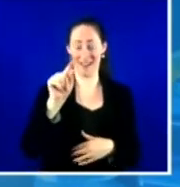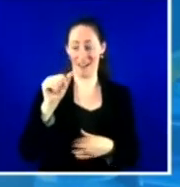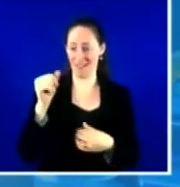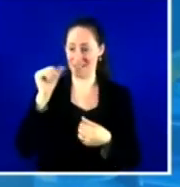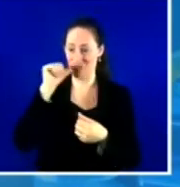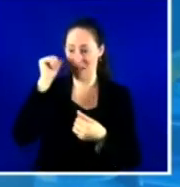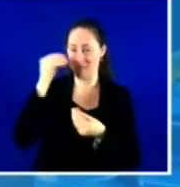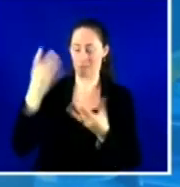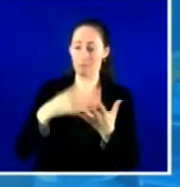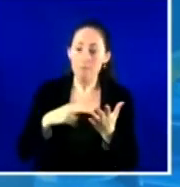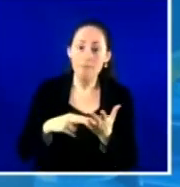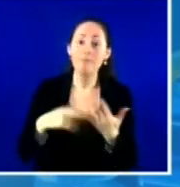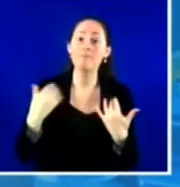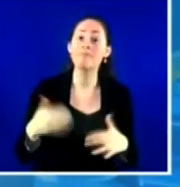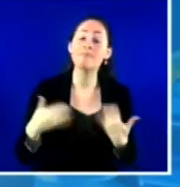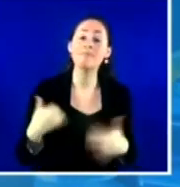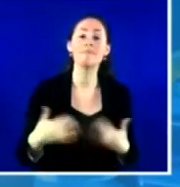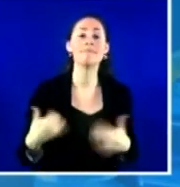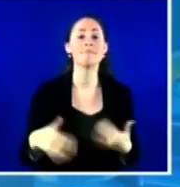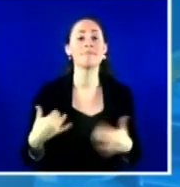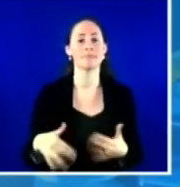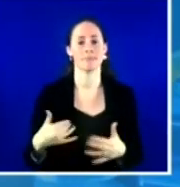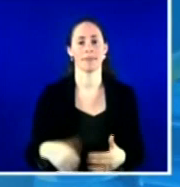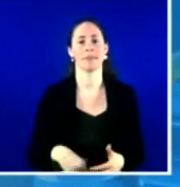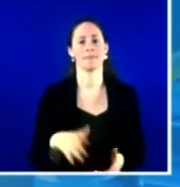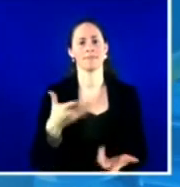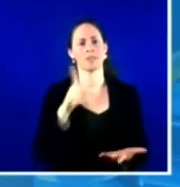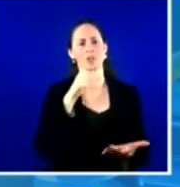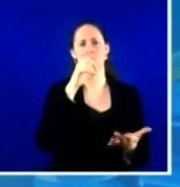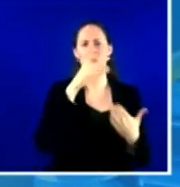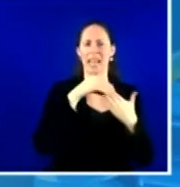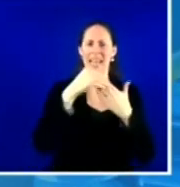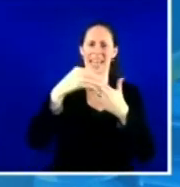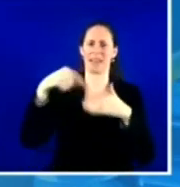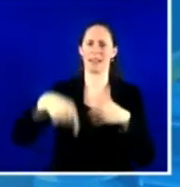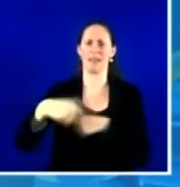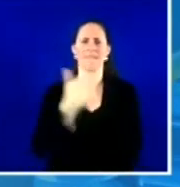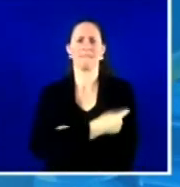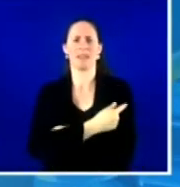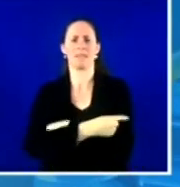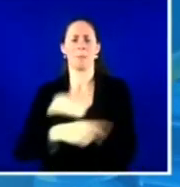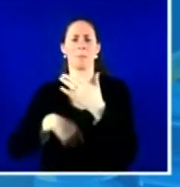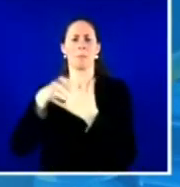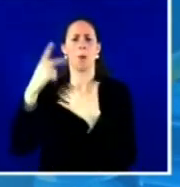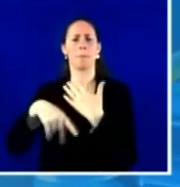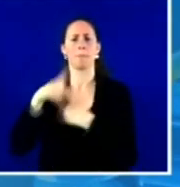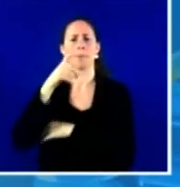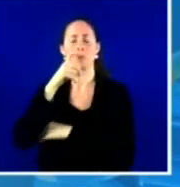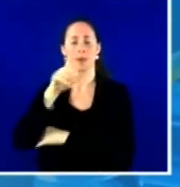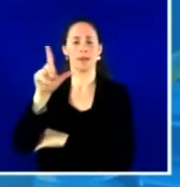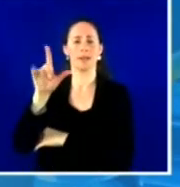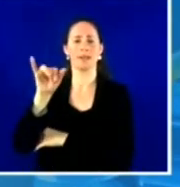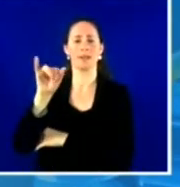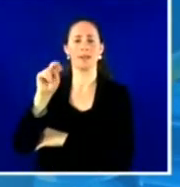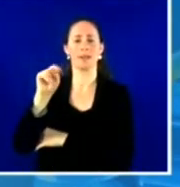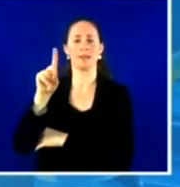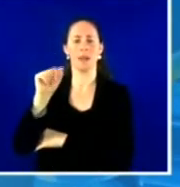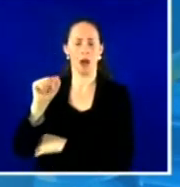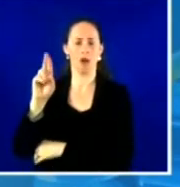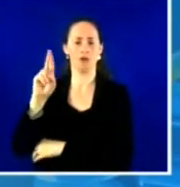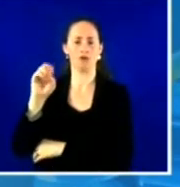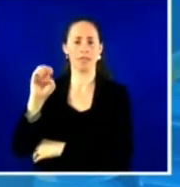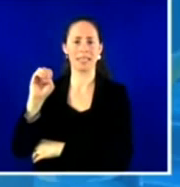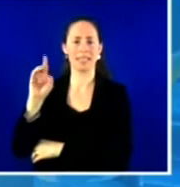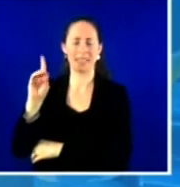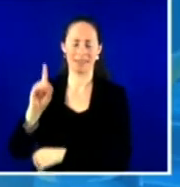charge of this vaccine program was Linda Reed, who made it all possible for this to happen in the emergency department and in the